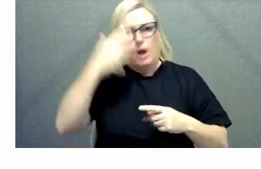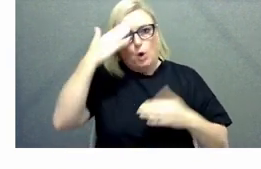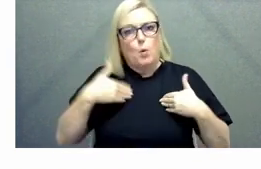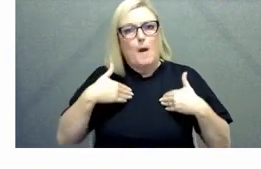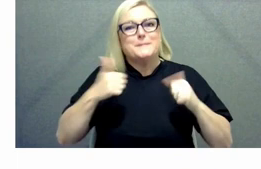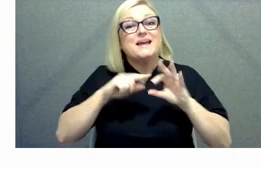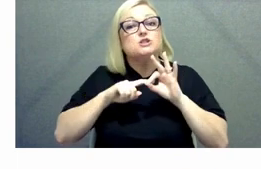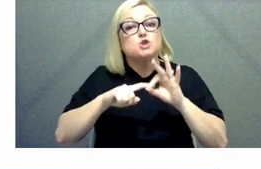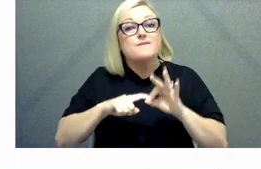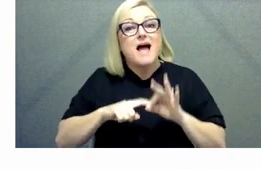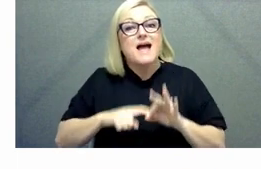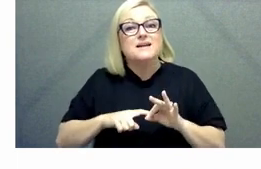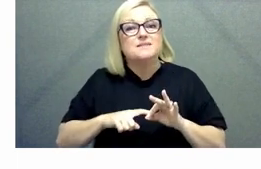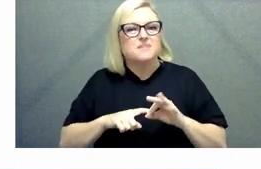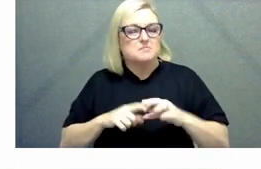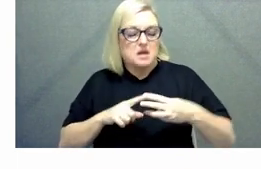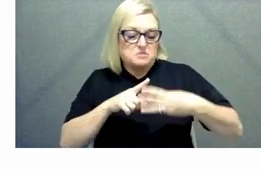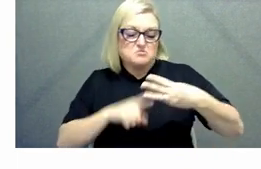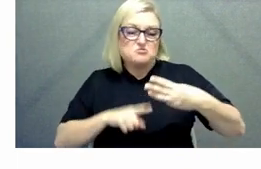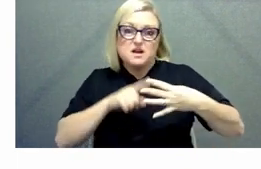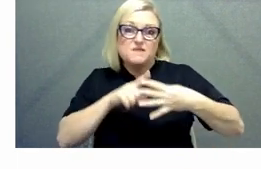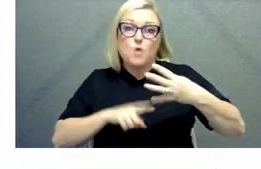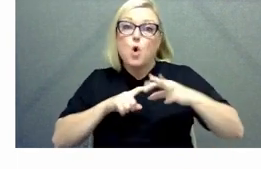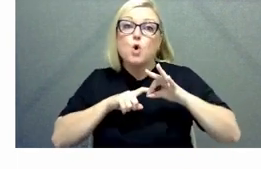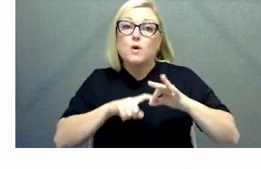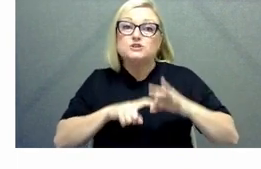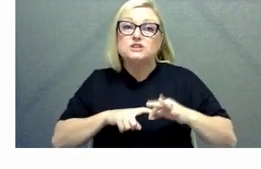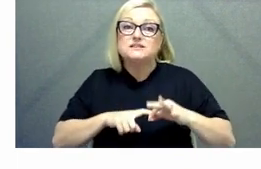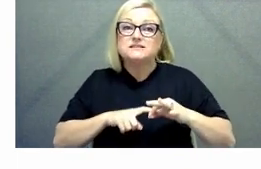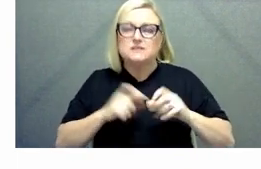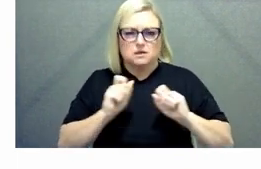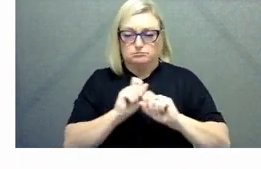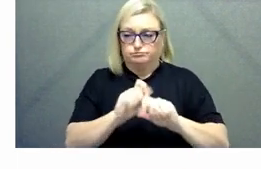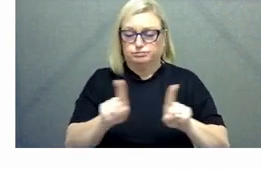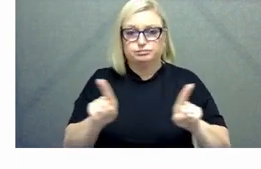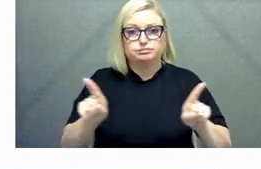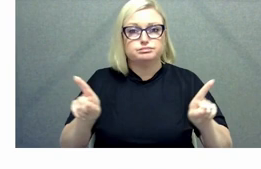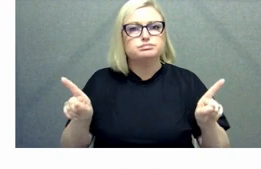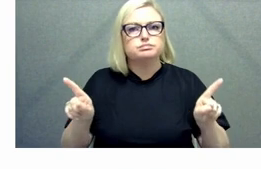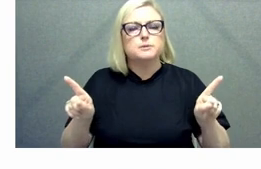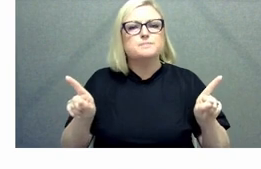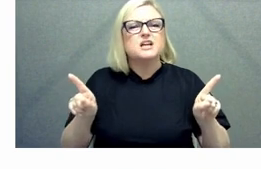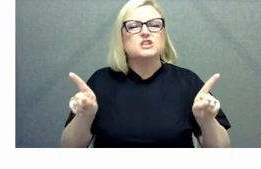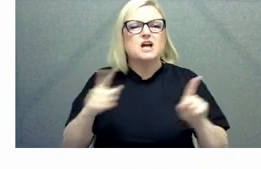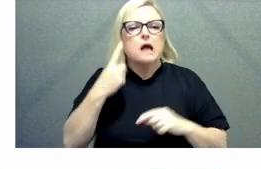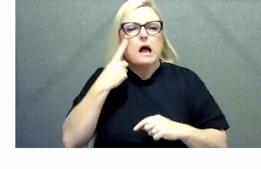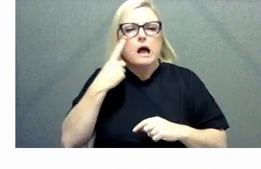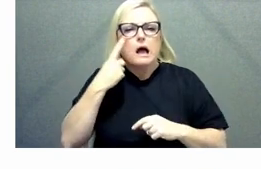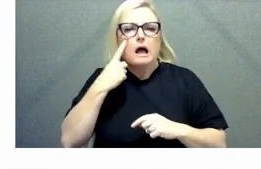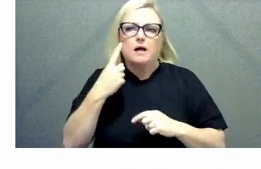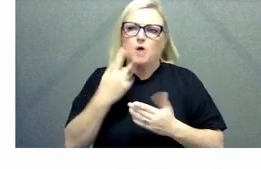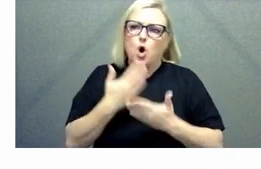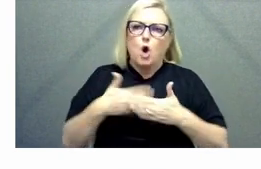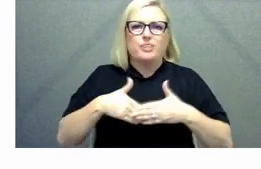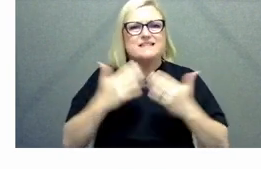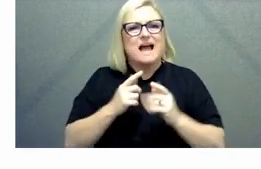we just sort of touch base with three or four questions for for everyone in the branch just to sort of get that litmus test of how people are feeling including um you